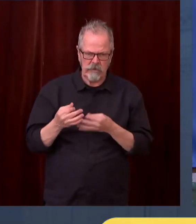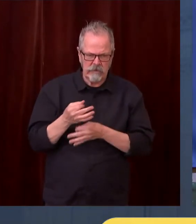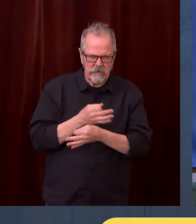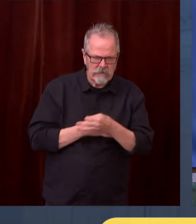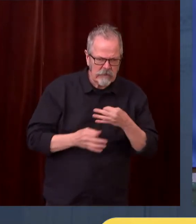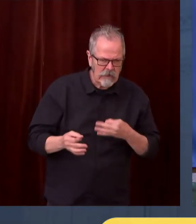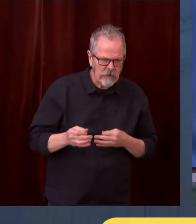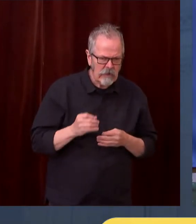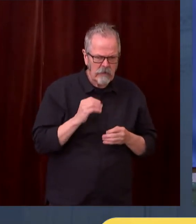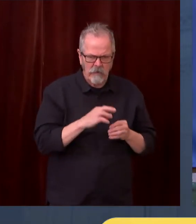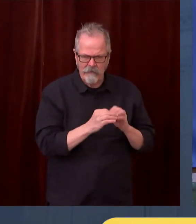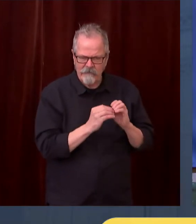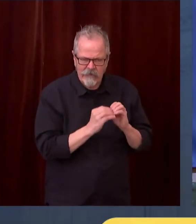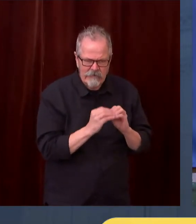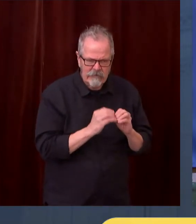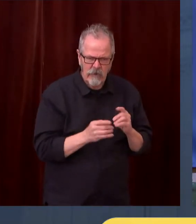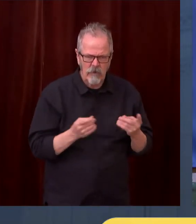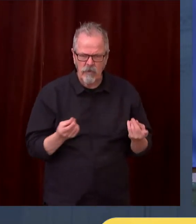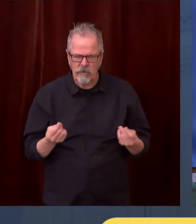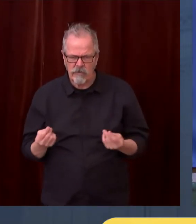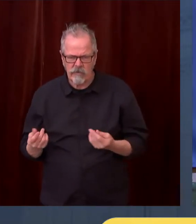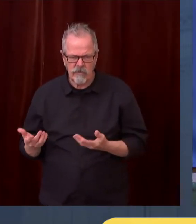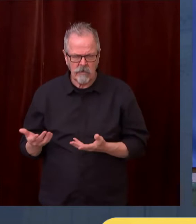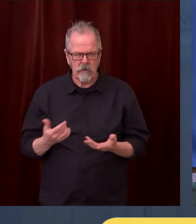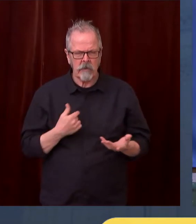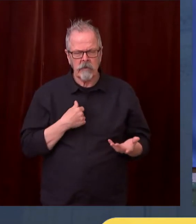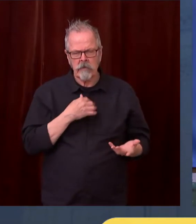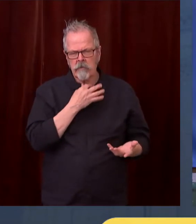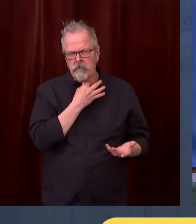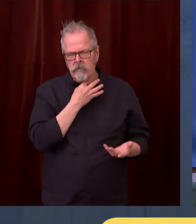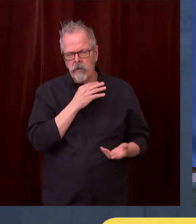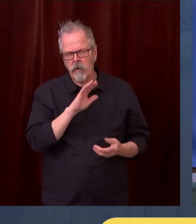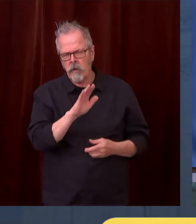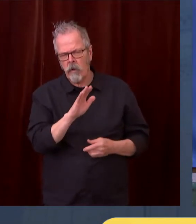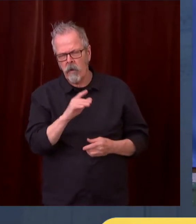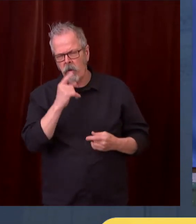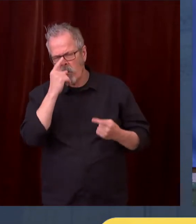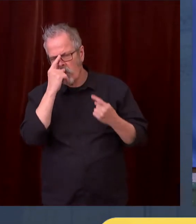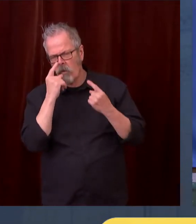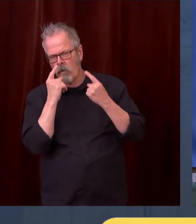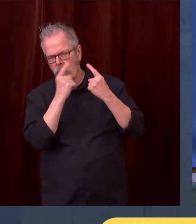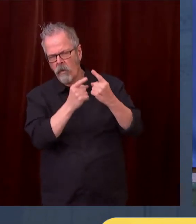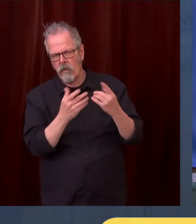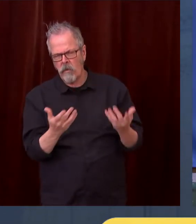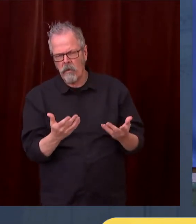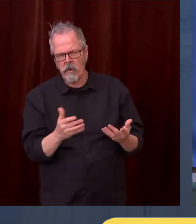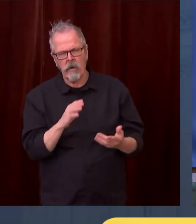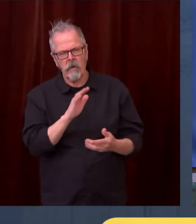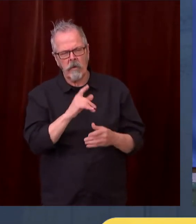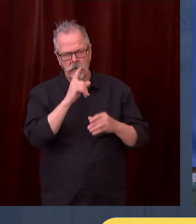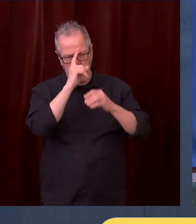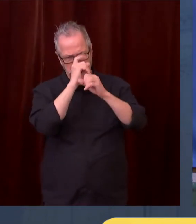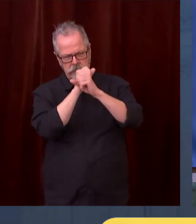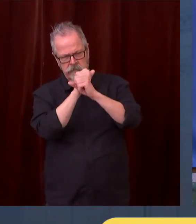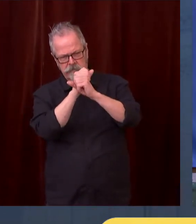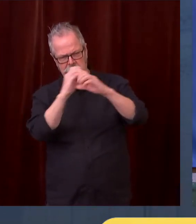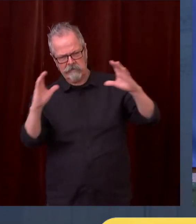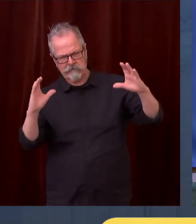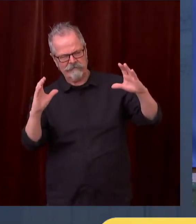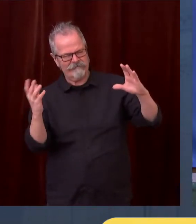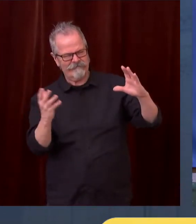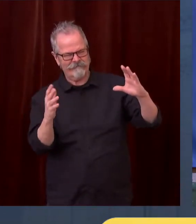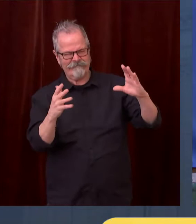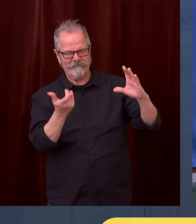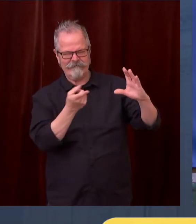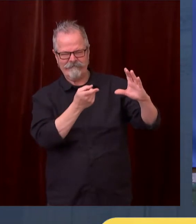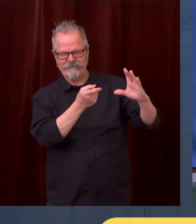you and the legislature should try to get done in the next couple weeks? I understand you may be using your clemency power as well in the few